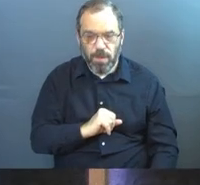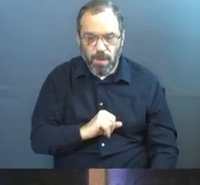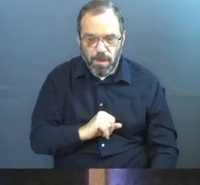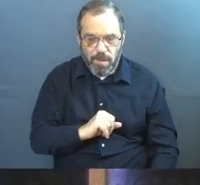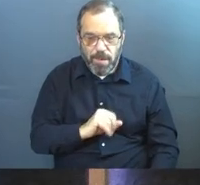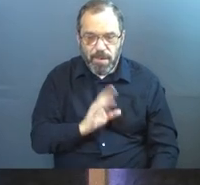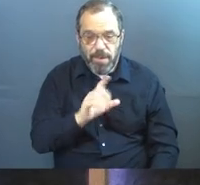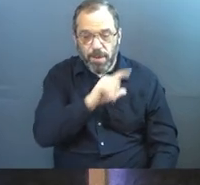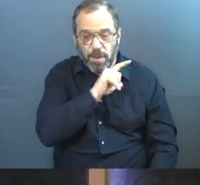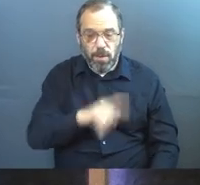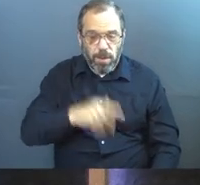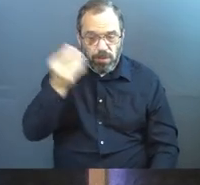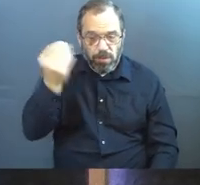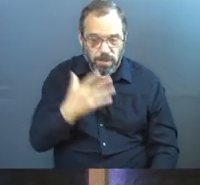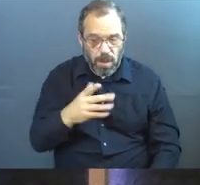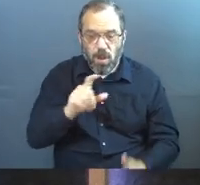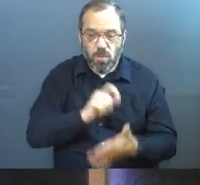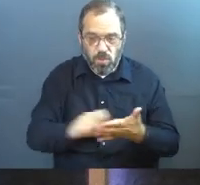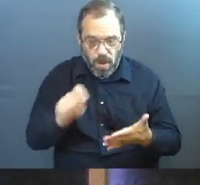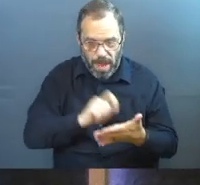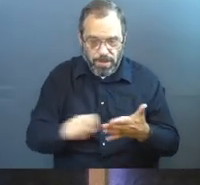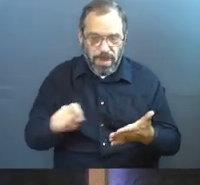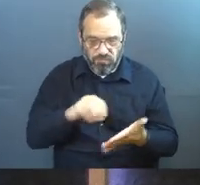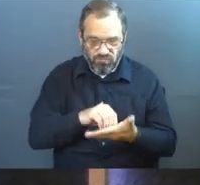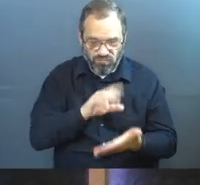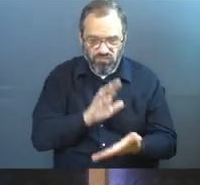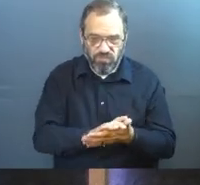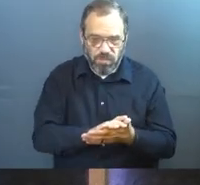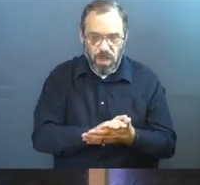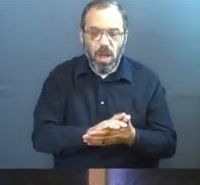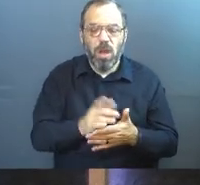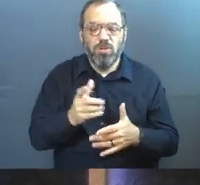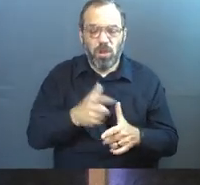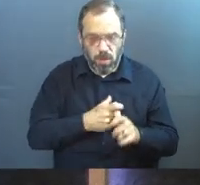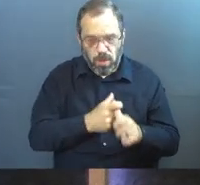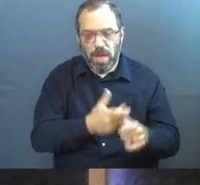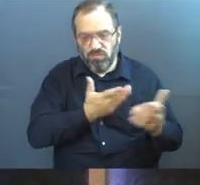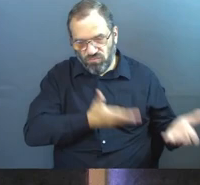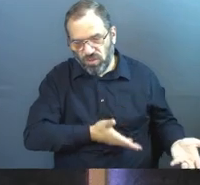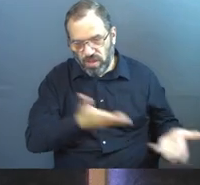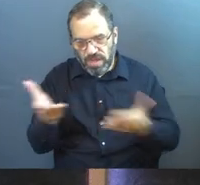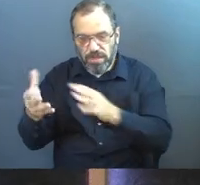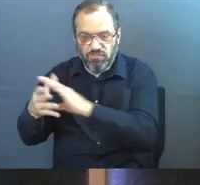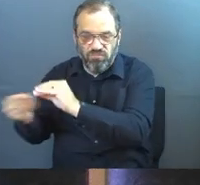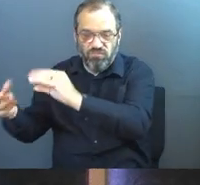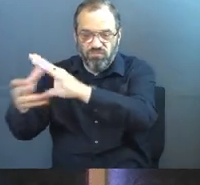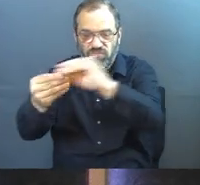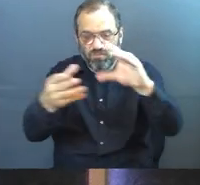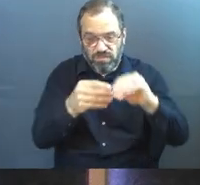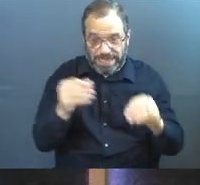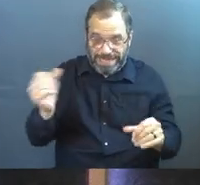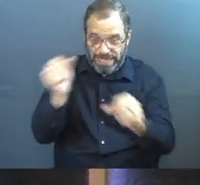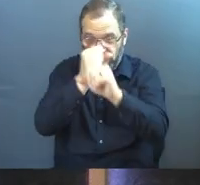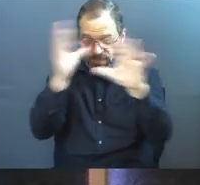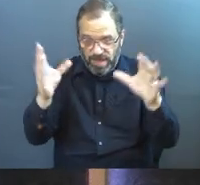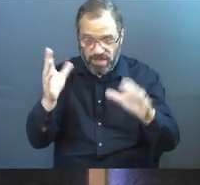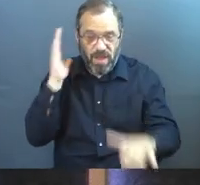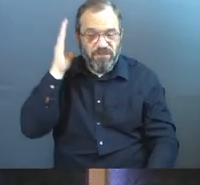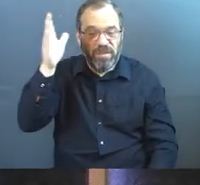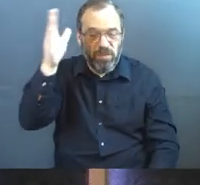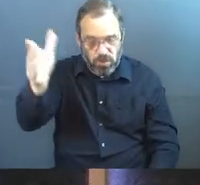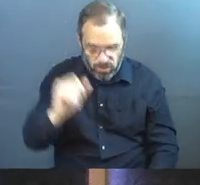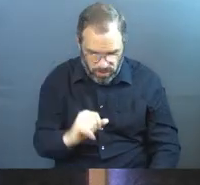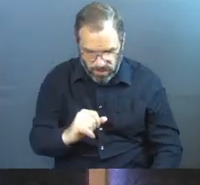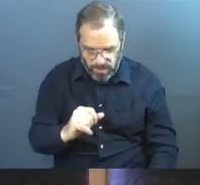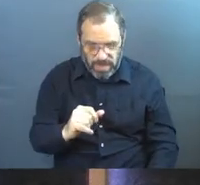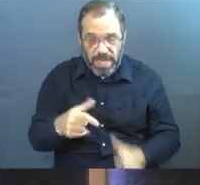Then the Lord said to me, write my answer plainly on tablets so that a runner can carry the correct message to others. This vision is for a future time.